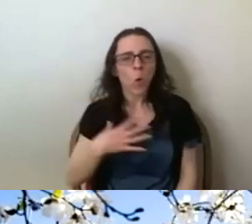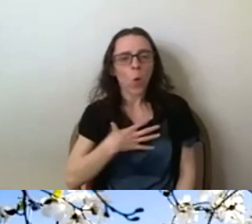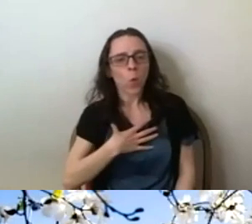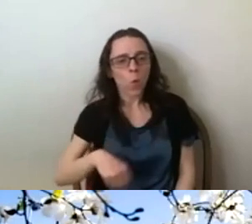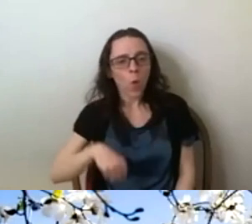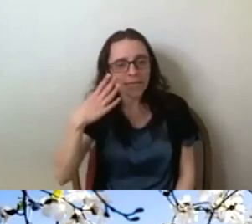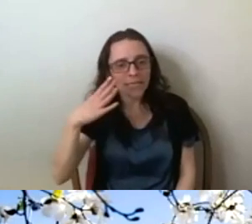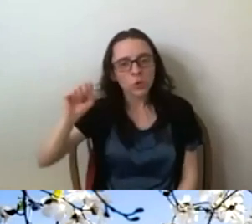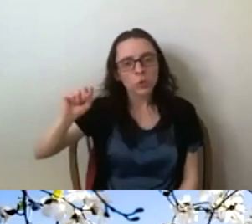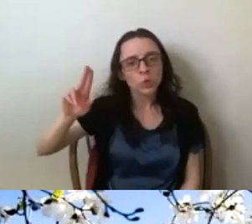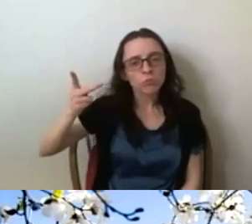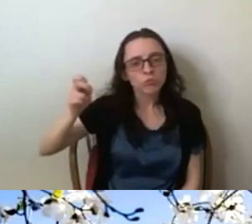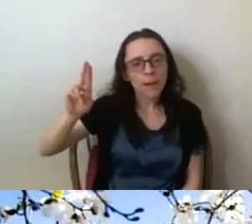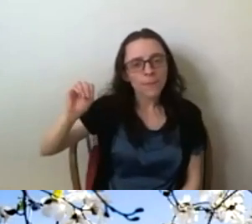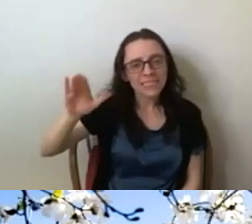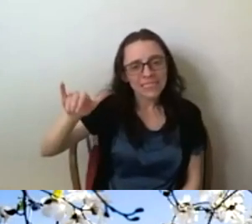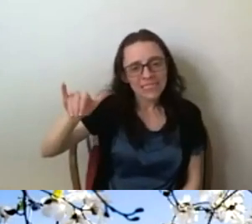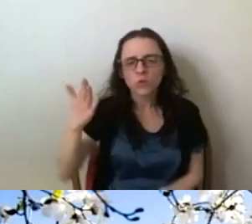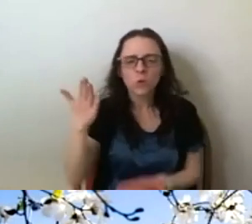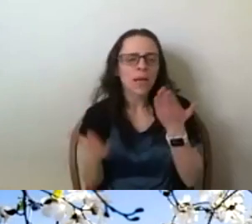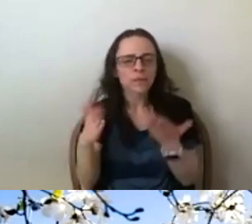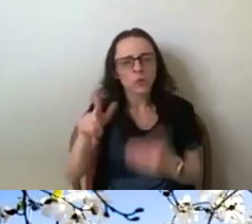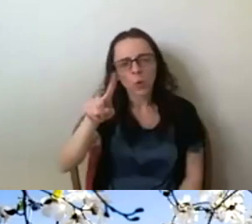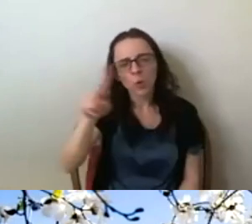applies in the same way. Um,